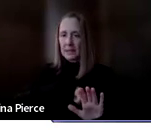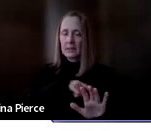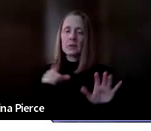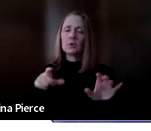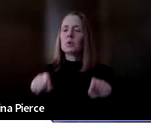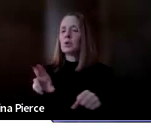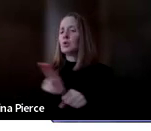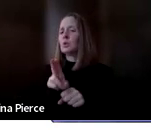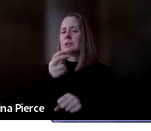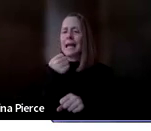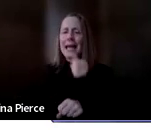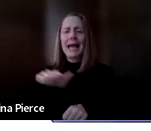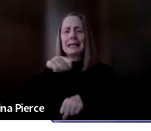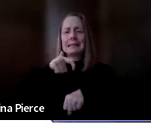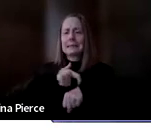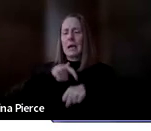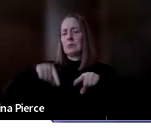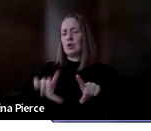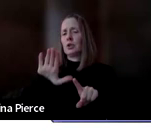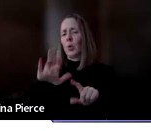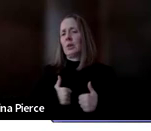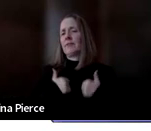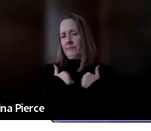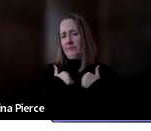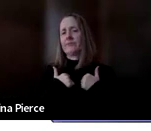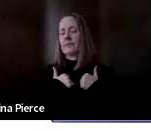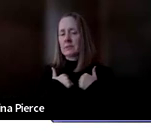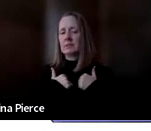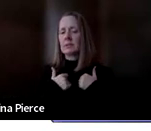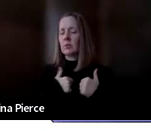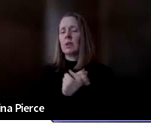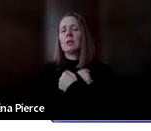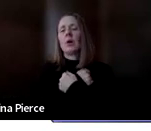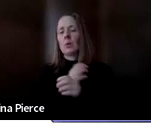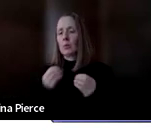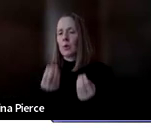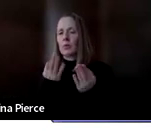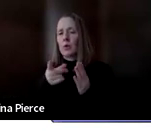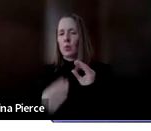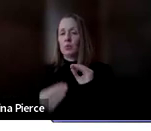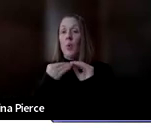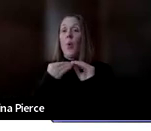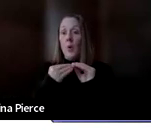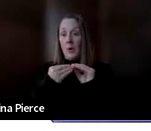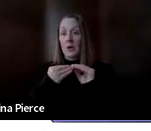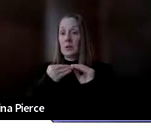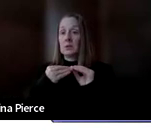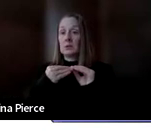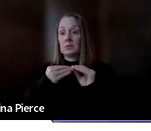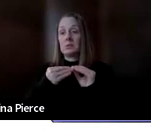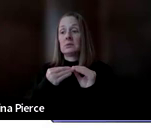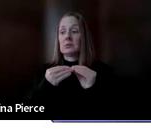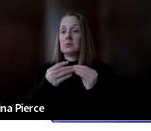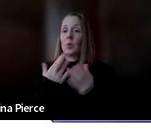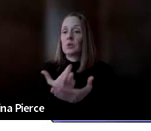any time. So absolutely, please do reach out and I would love to provide you more nuanced and individualized resources to help support you with